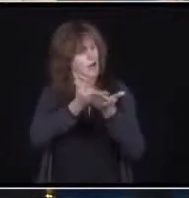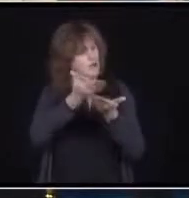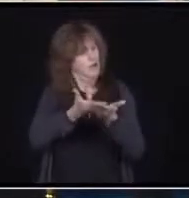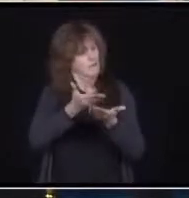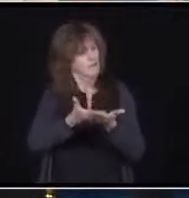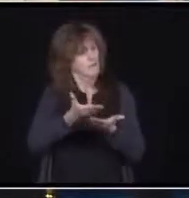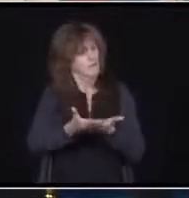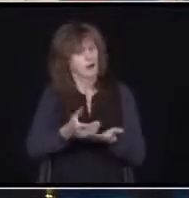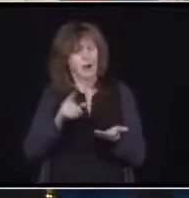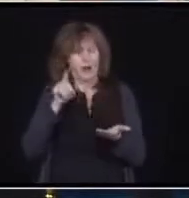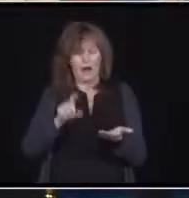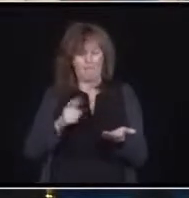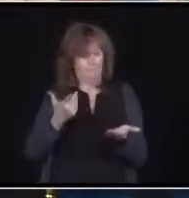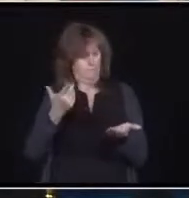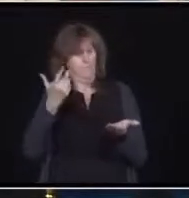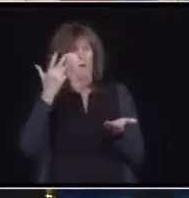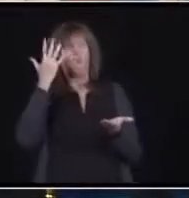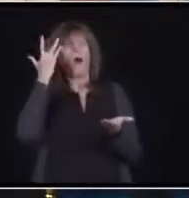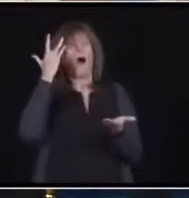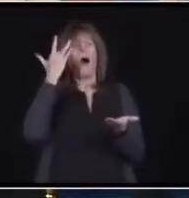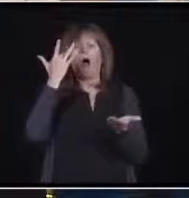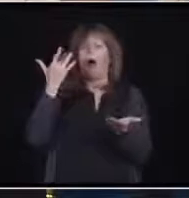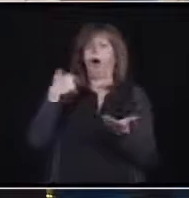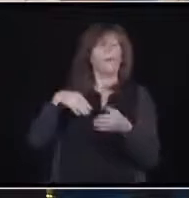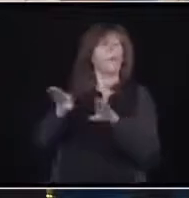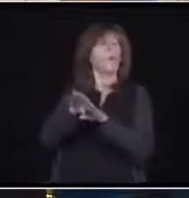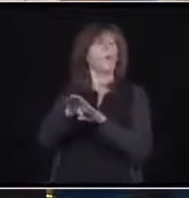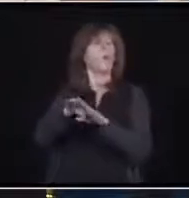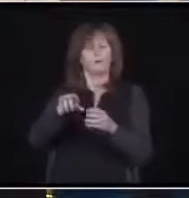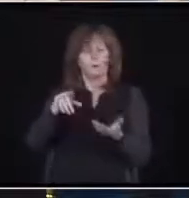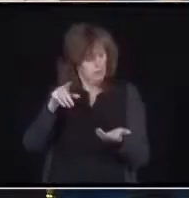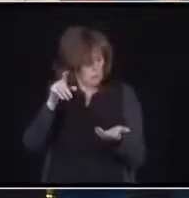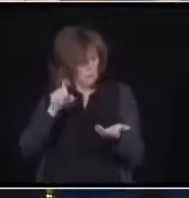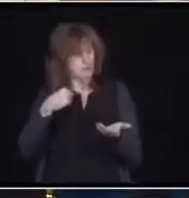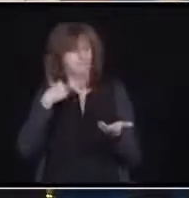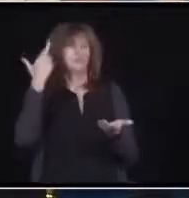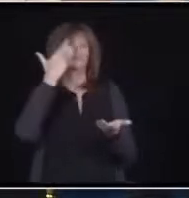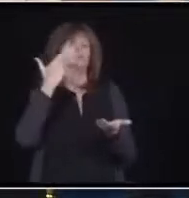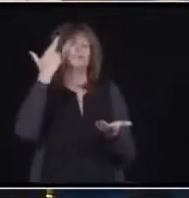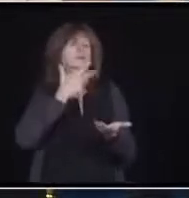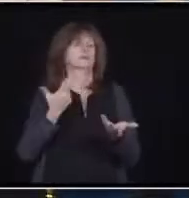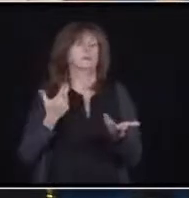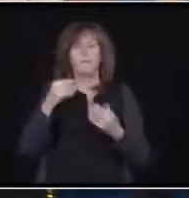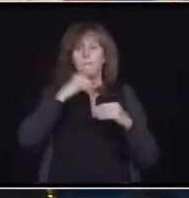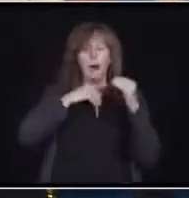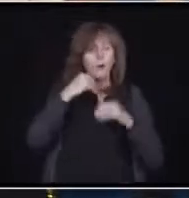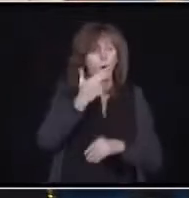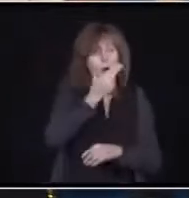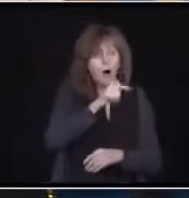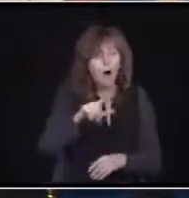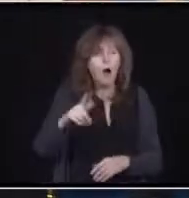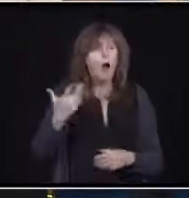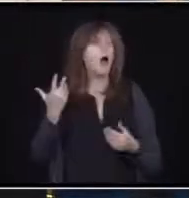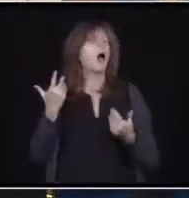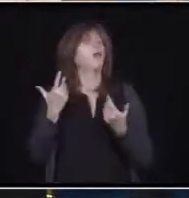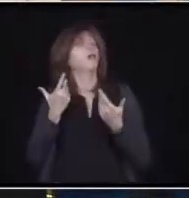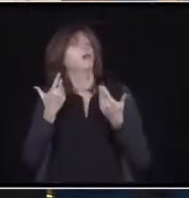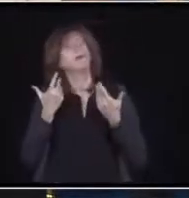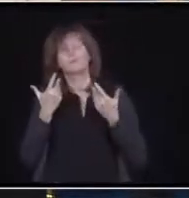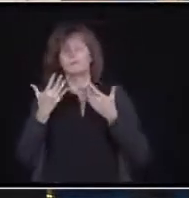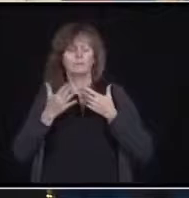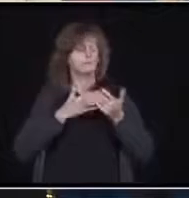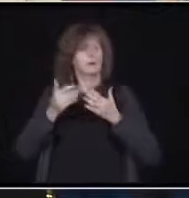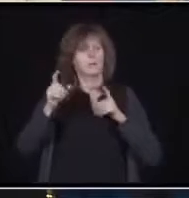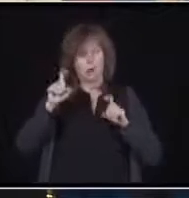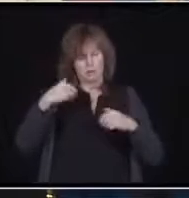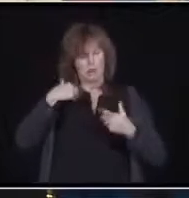if we close down a restaurant or the banquet halls. And right now, I will pass